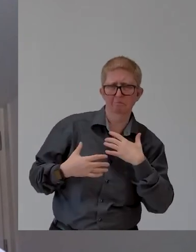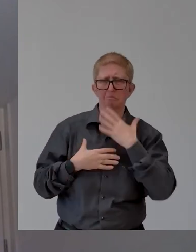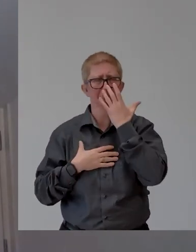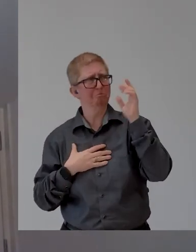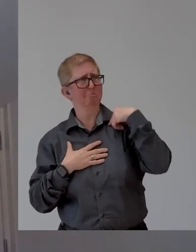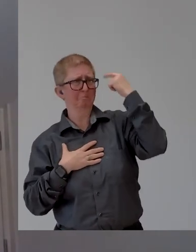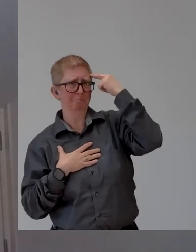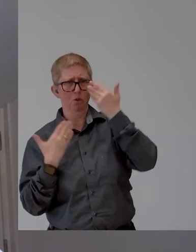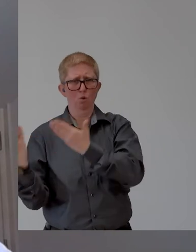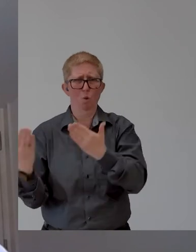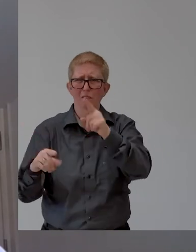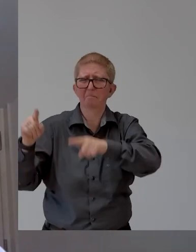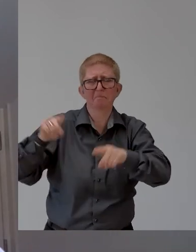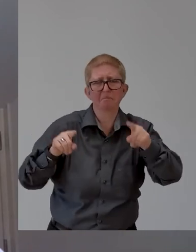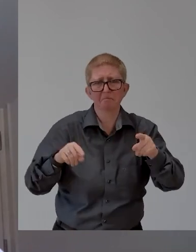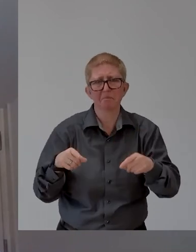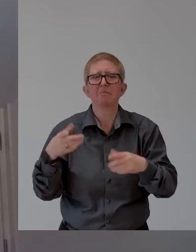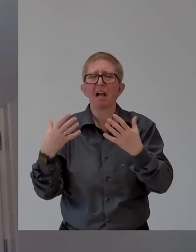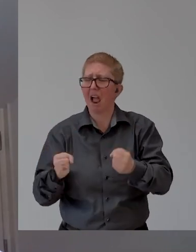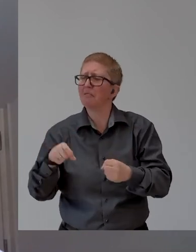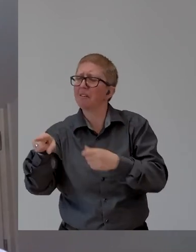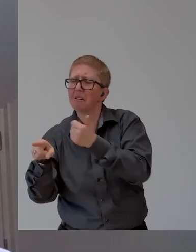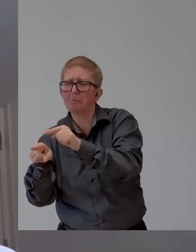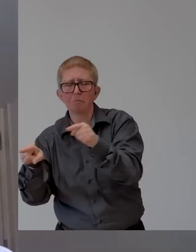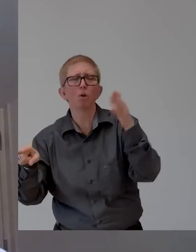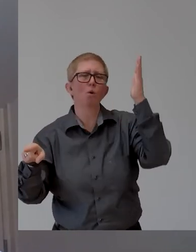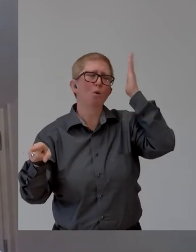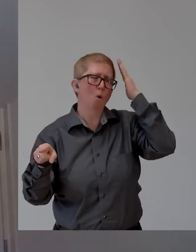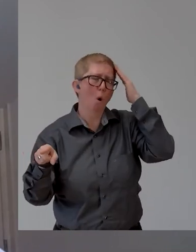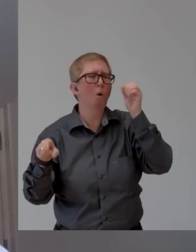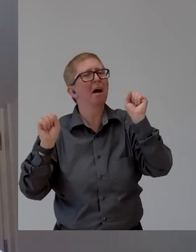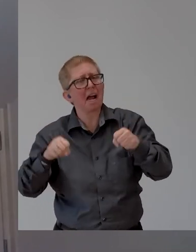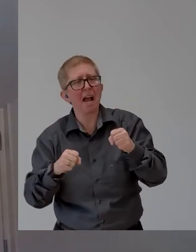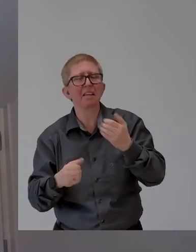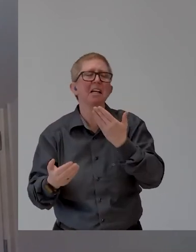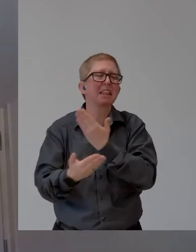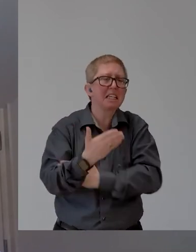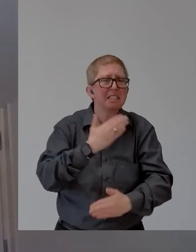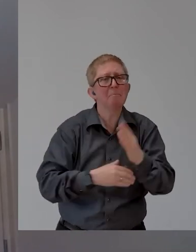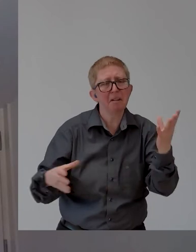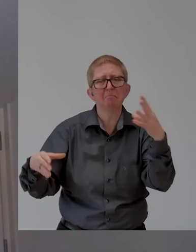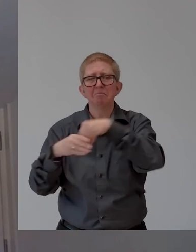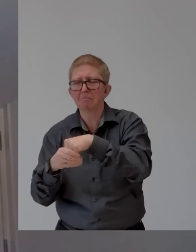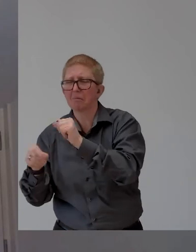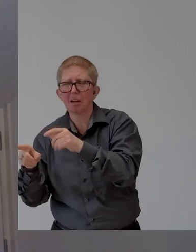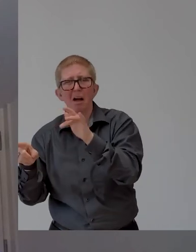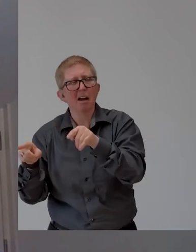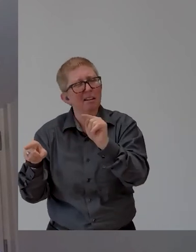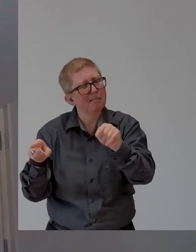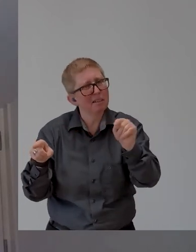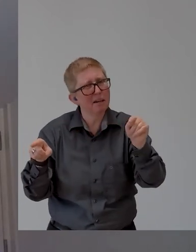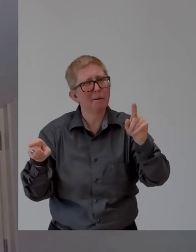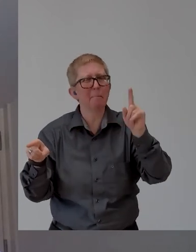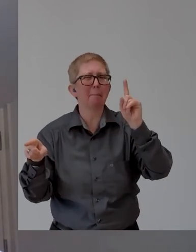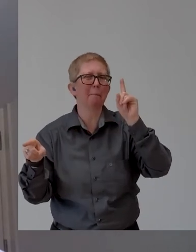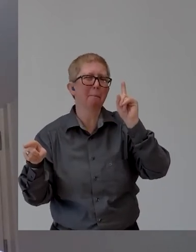get it already and they know what's possible and they're not frightened of that. And maybe there are many like myself before,